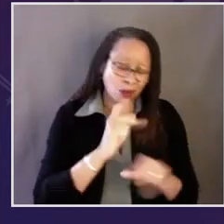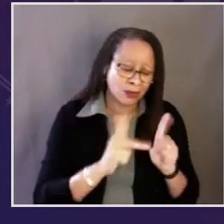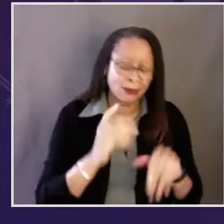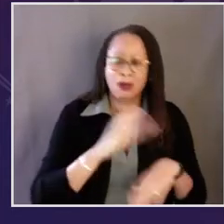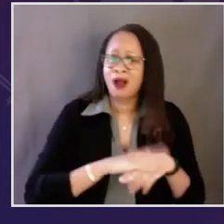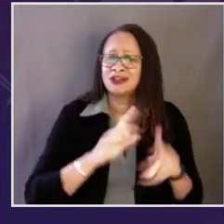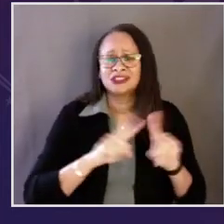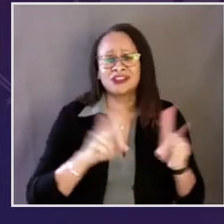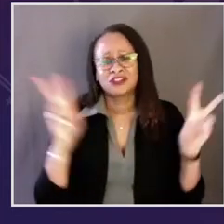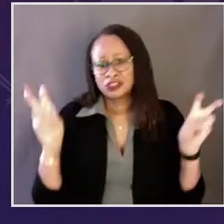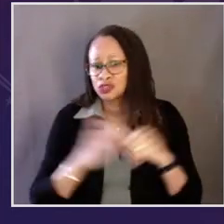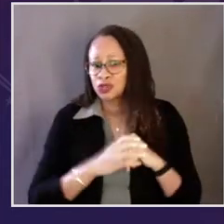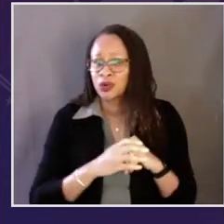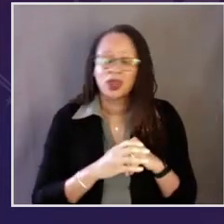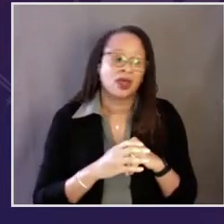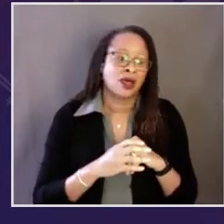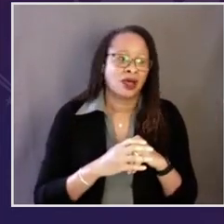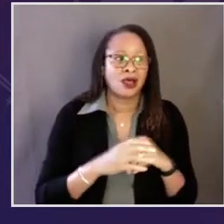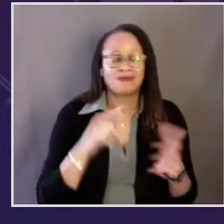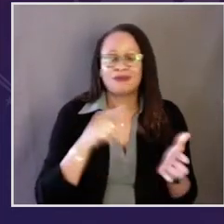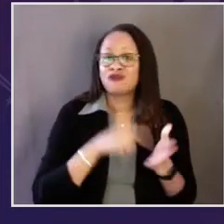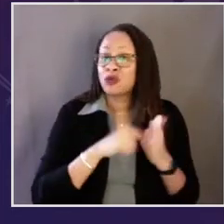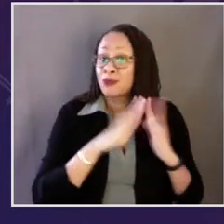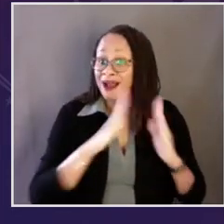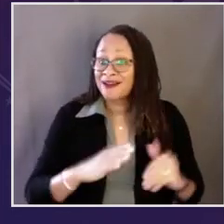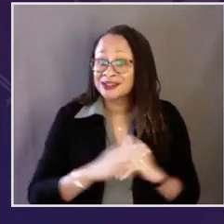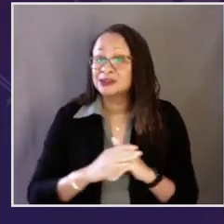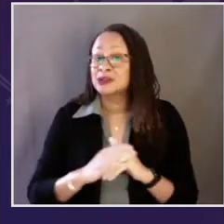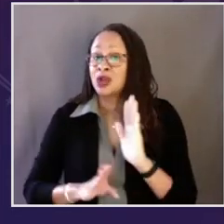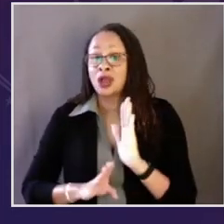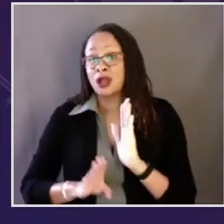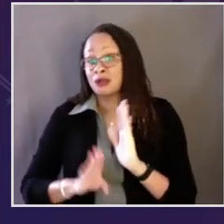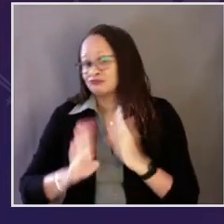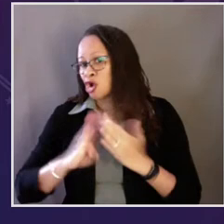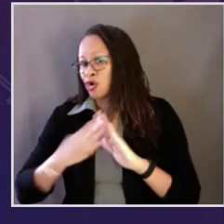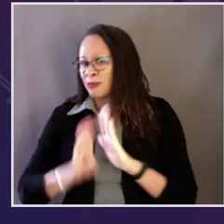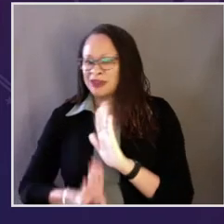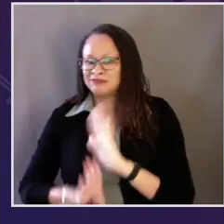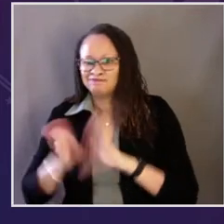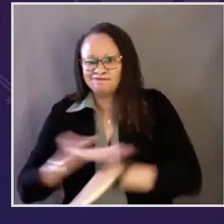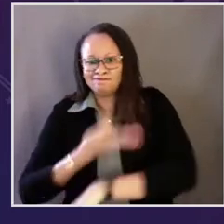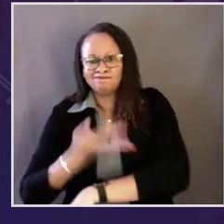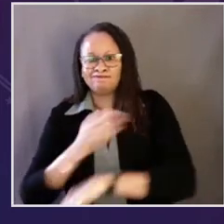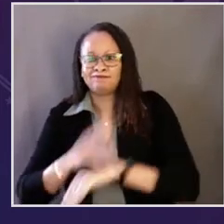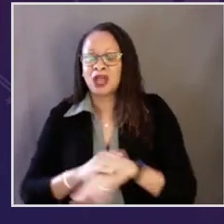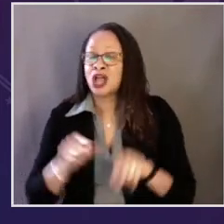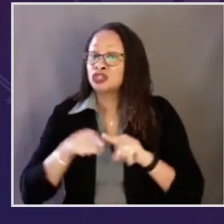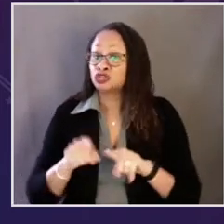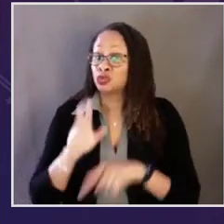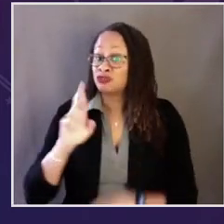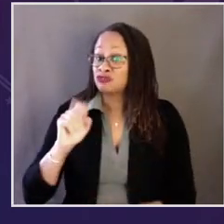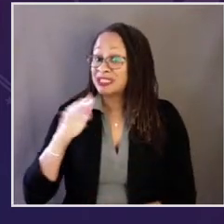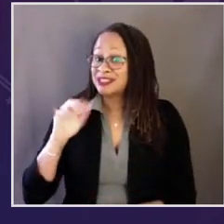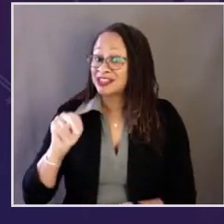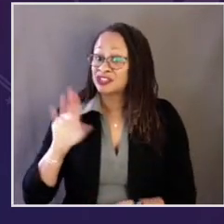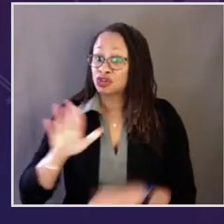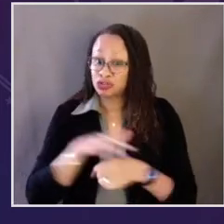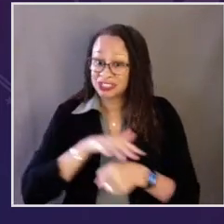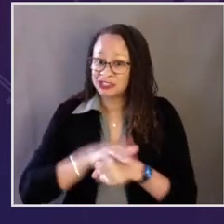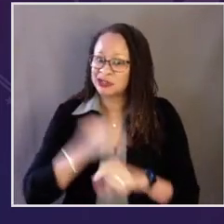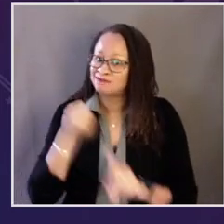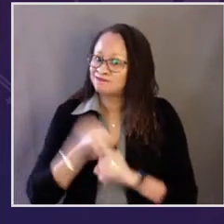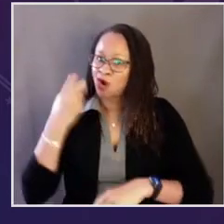entire career for fighting for working people on issues from affordable housing to urban revitalization. During the Great